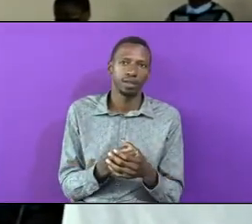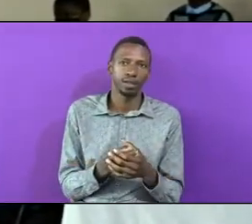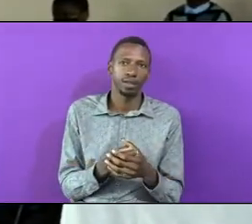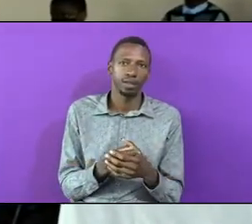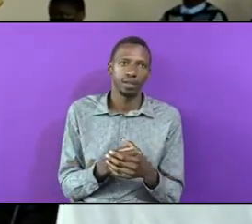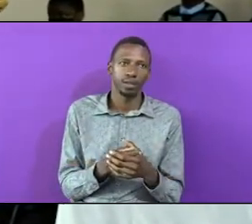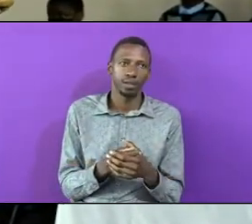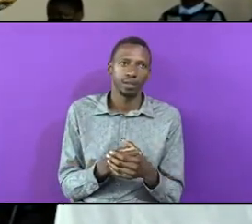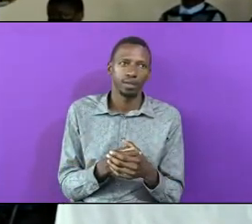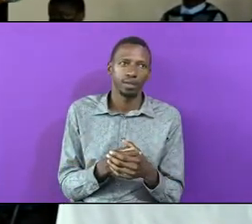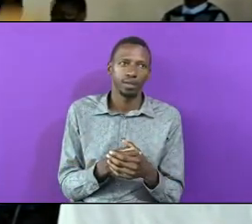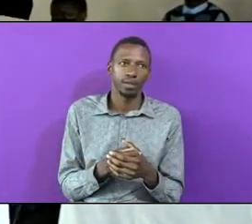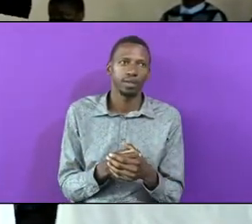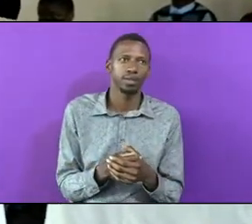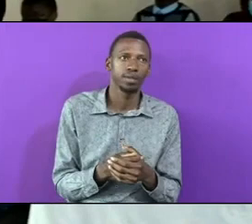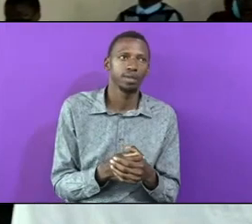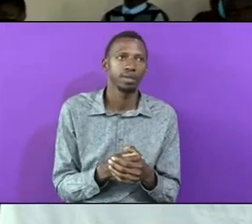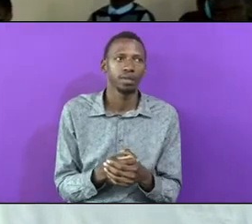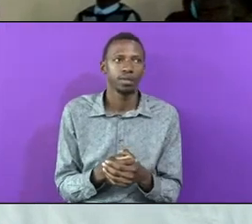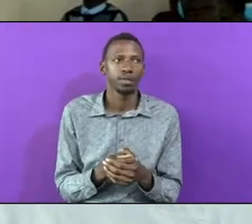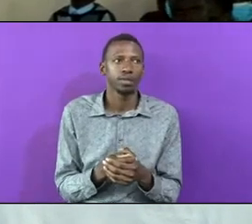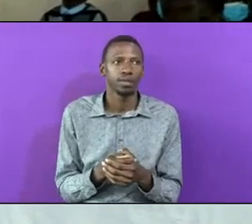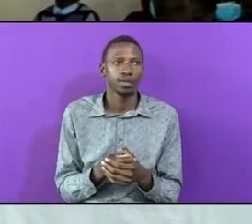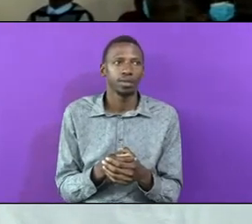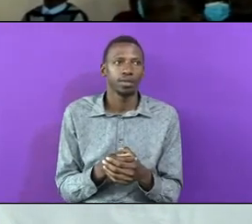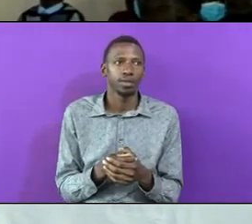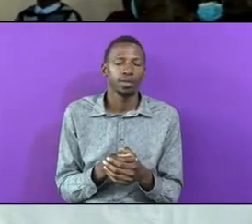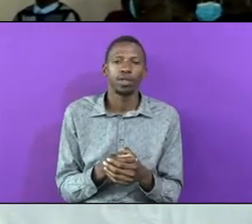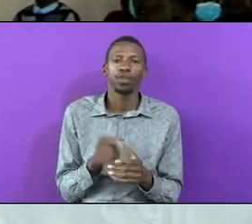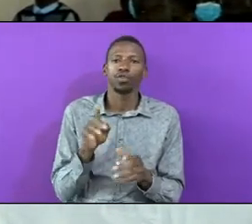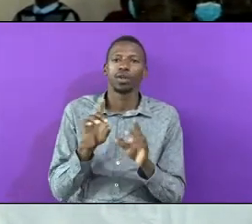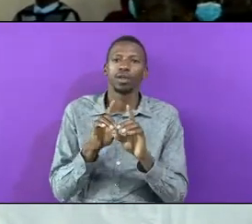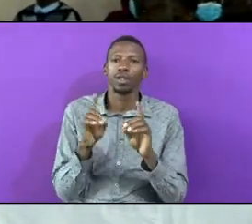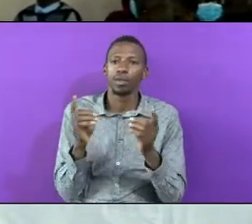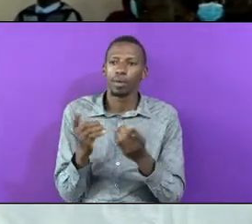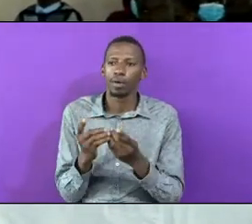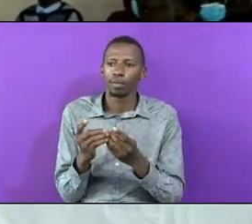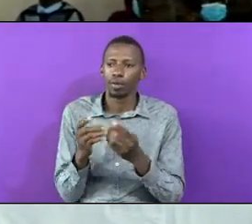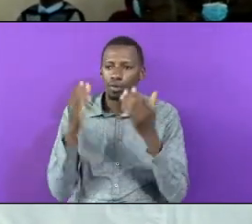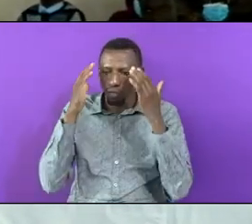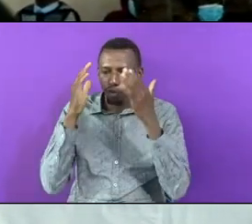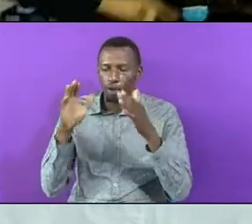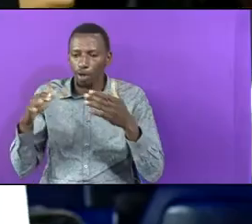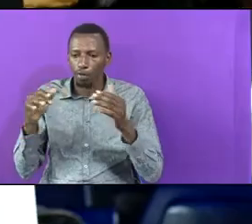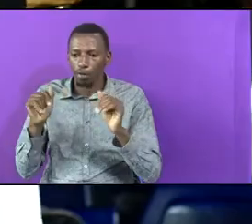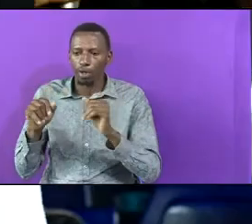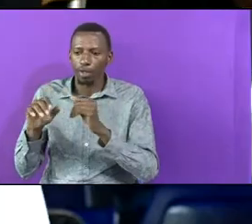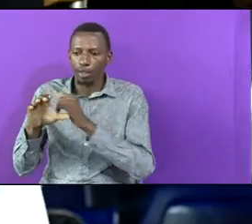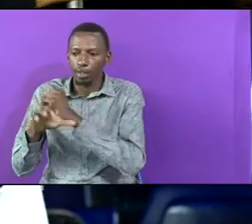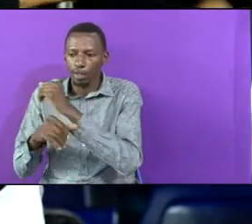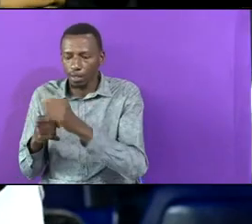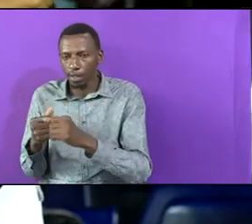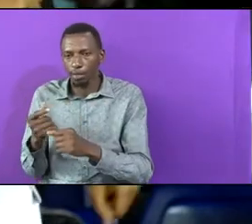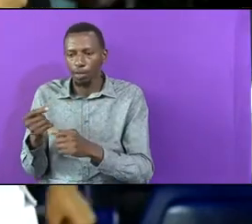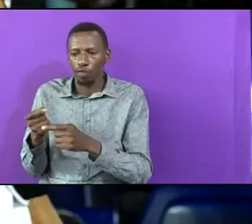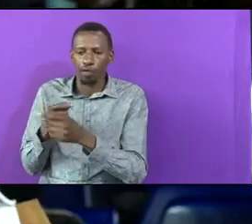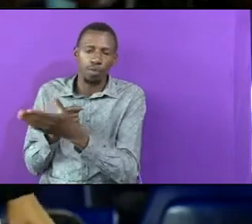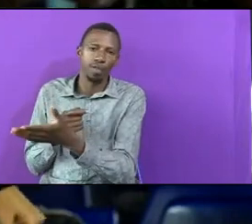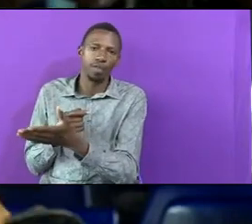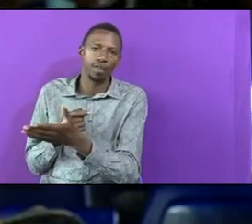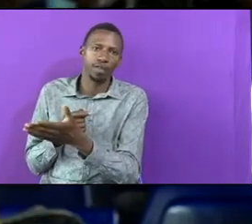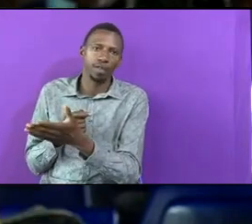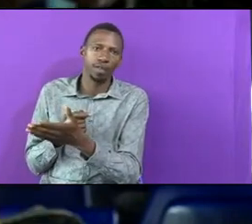So You Want A Department And What You Are Focusing On Is How Can I Steal Money From Here Not All Of Us But Many Of Us